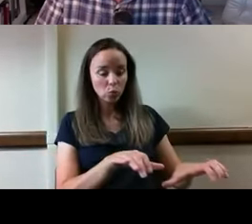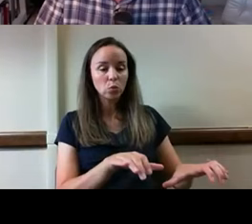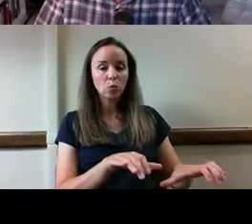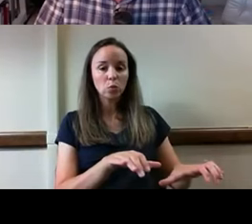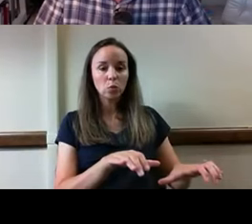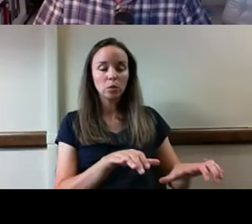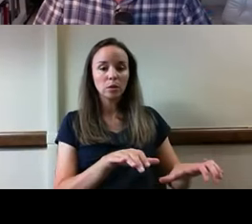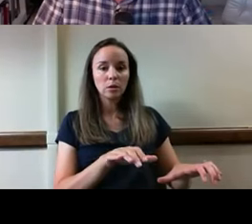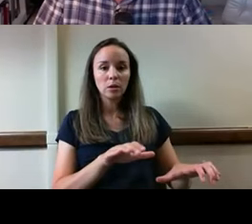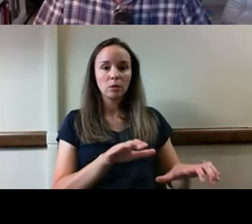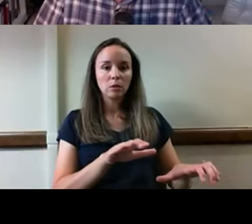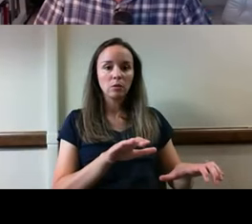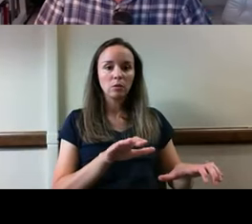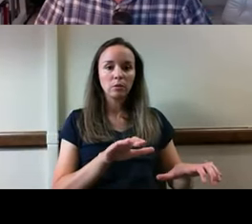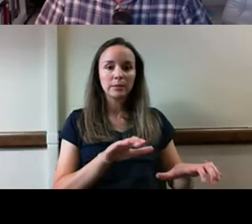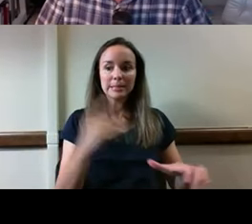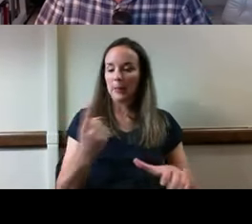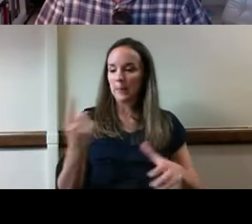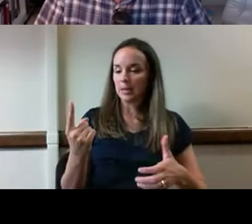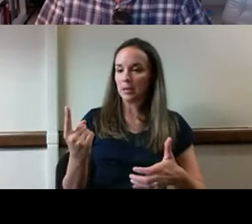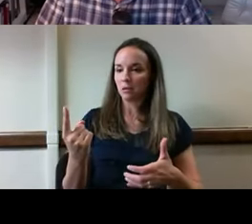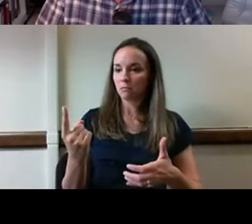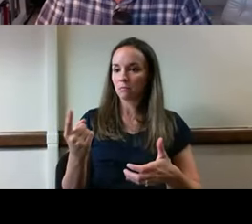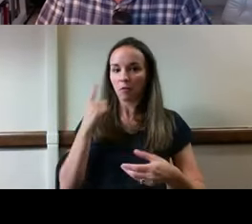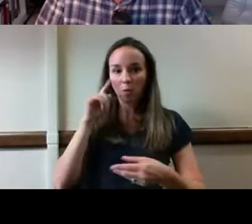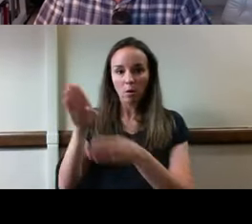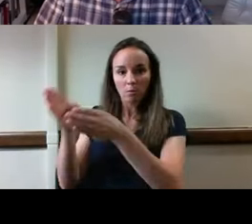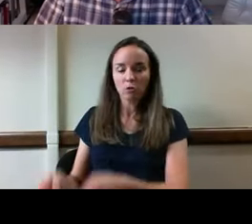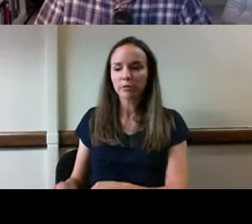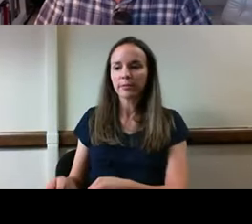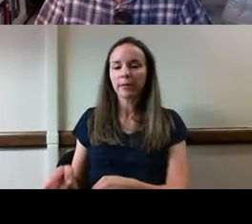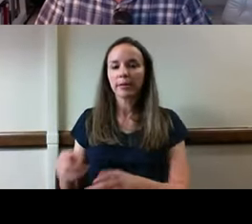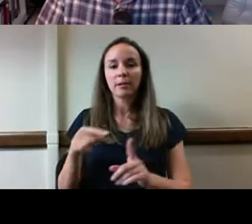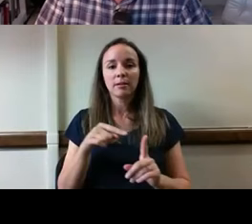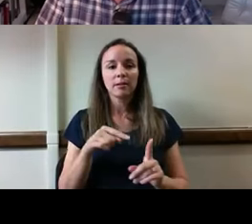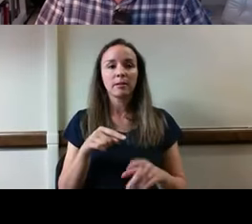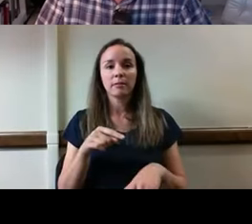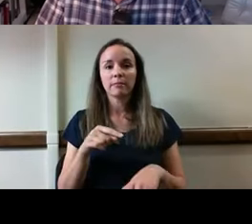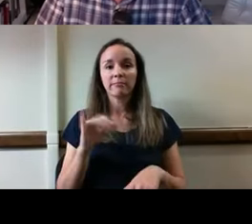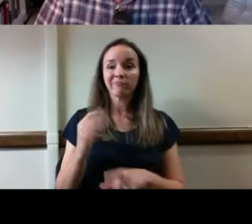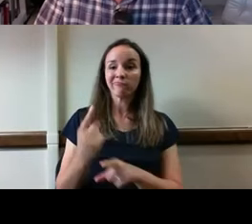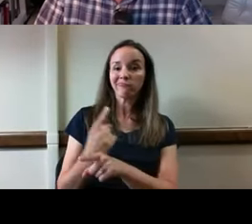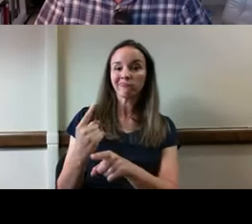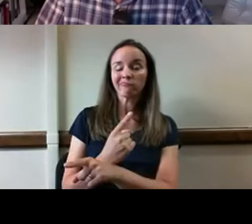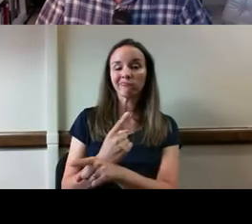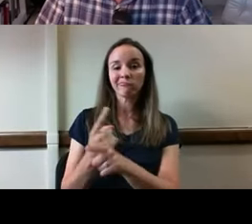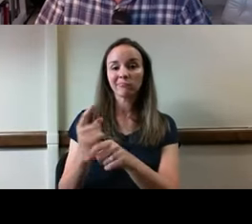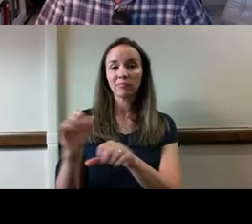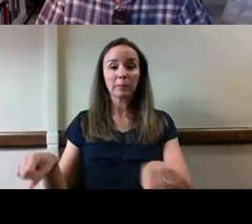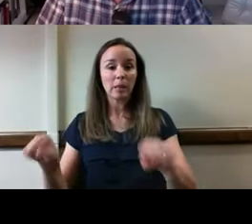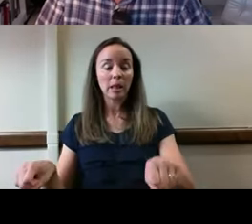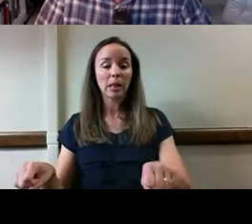function in a way that any reasonable person of ordinary prudence with a comparable